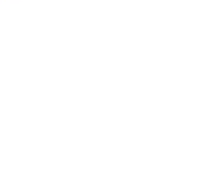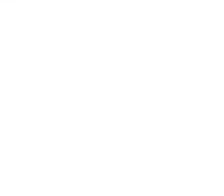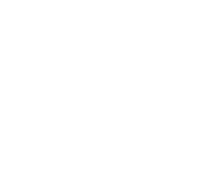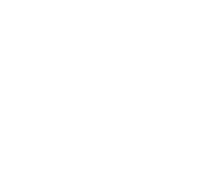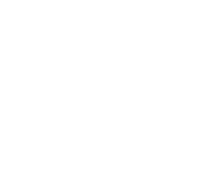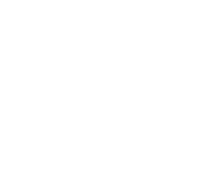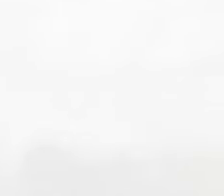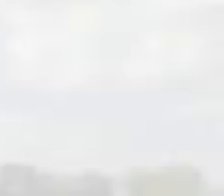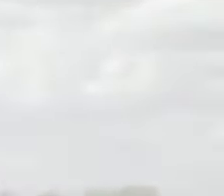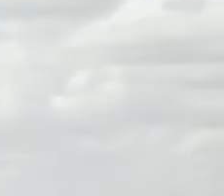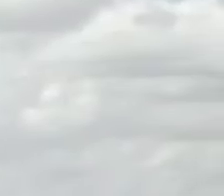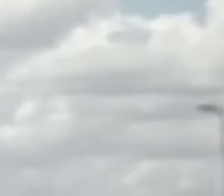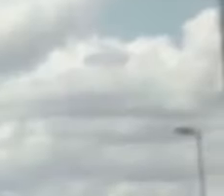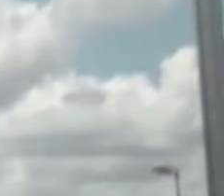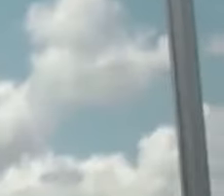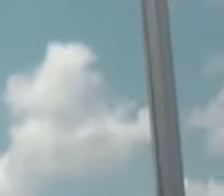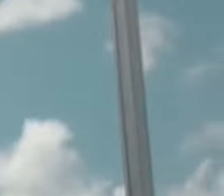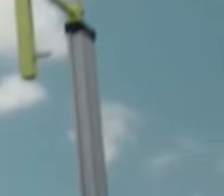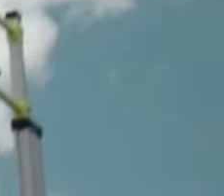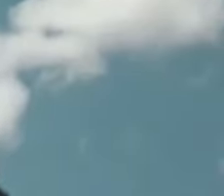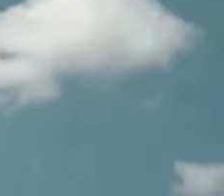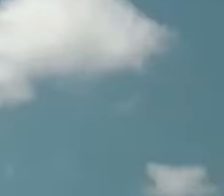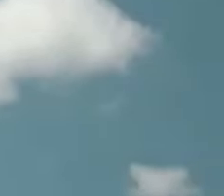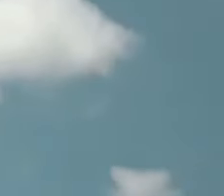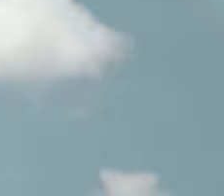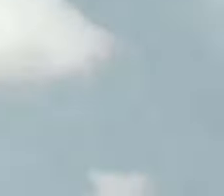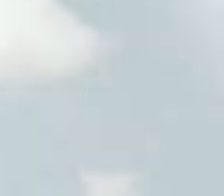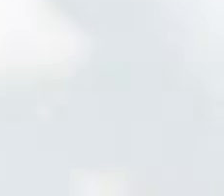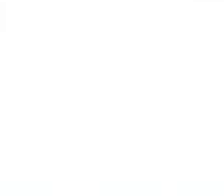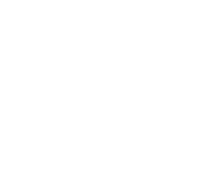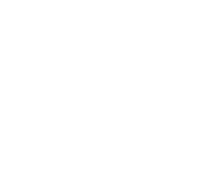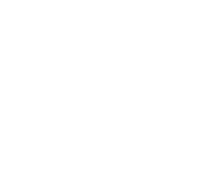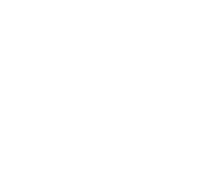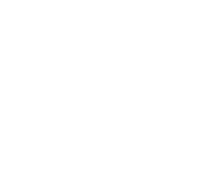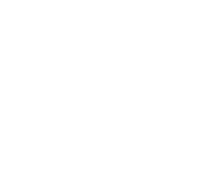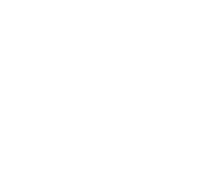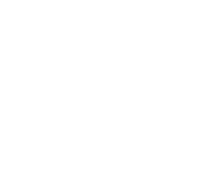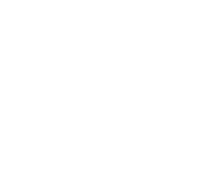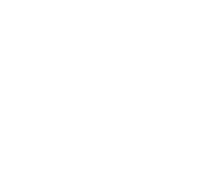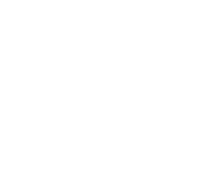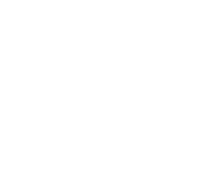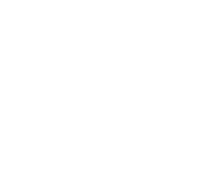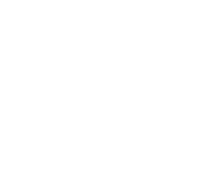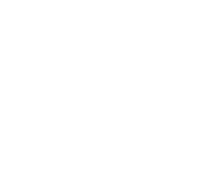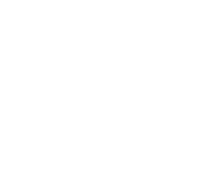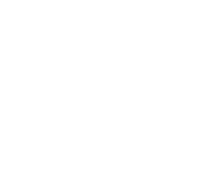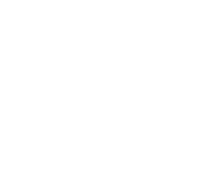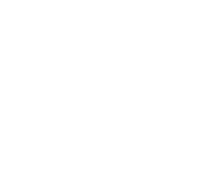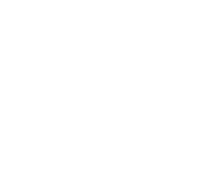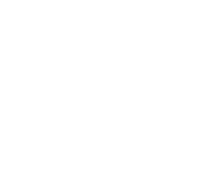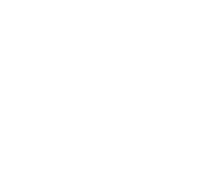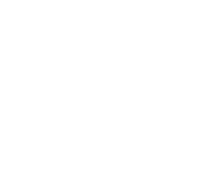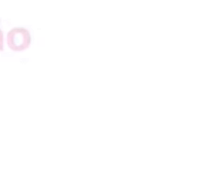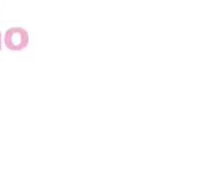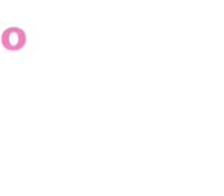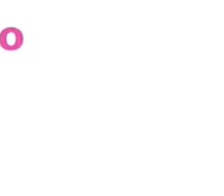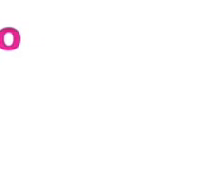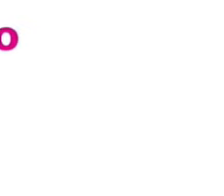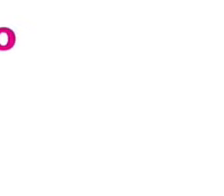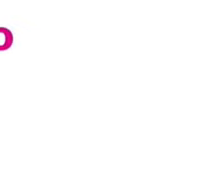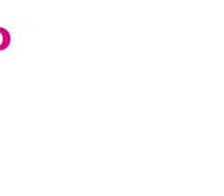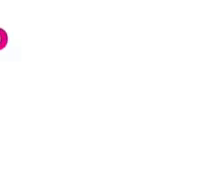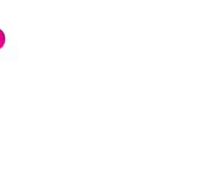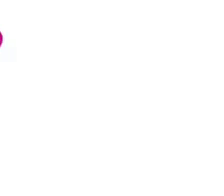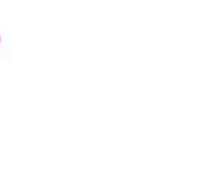mitigate vulnerabilities and in a way change the trajectory? We believe that yes, that is possible. And that's why